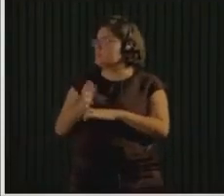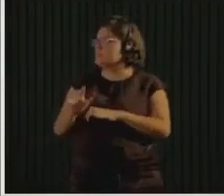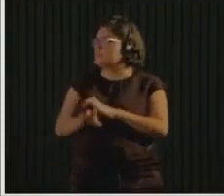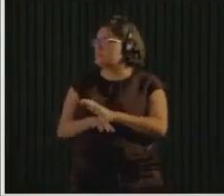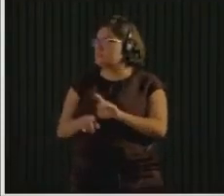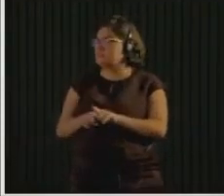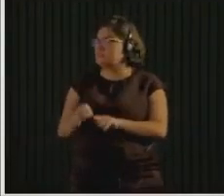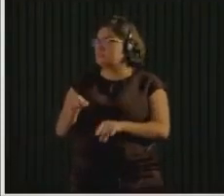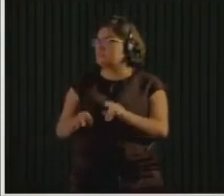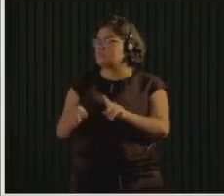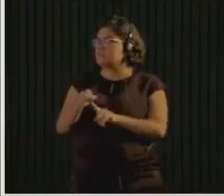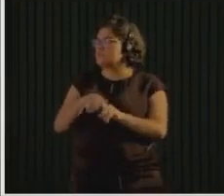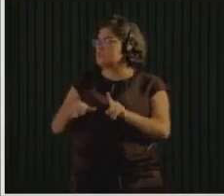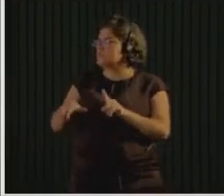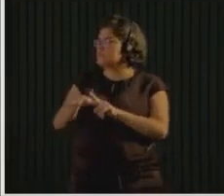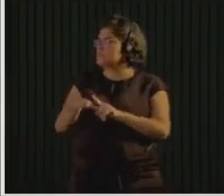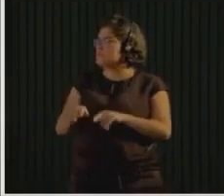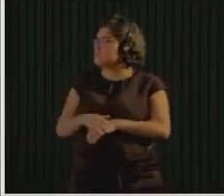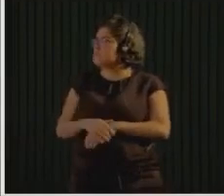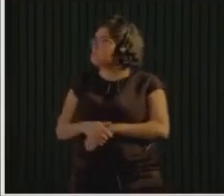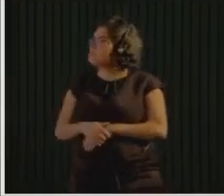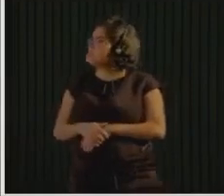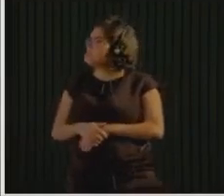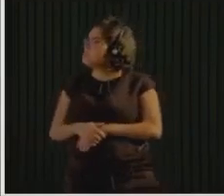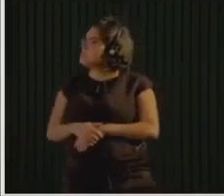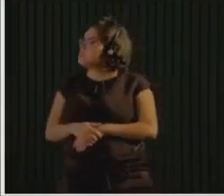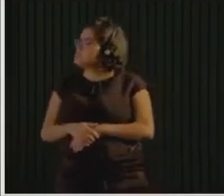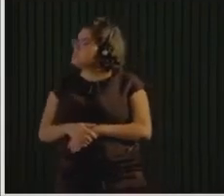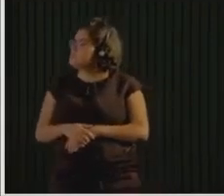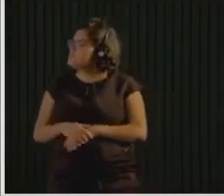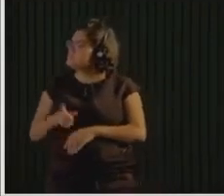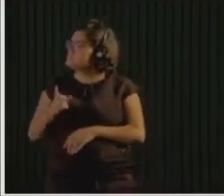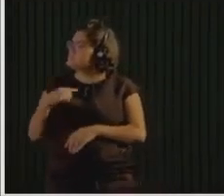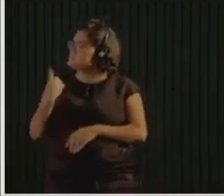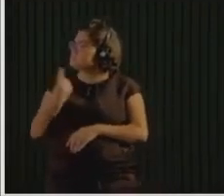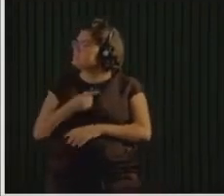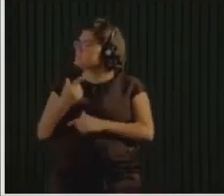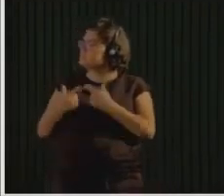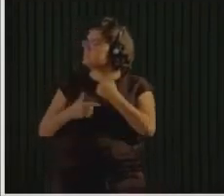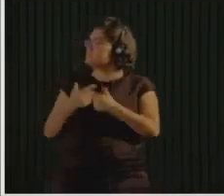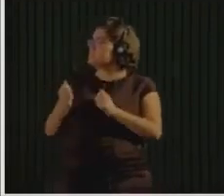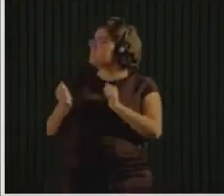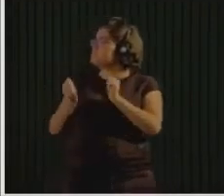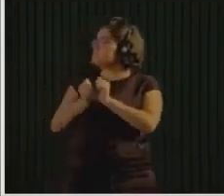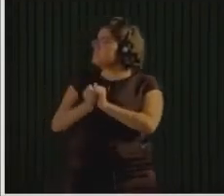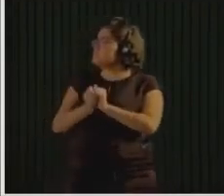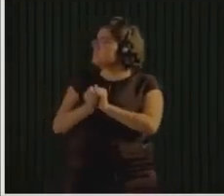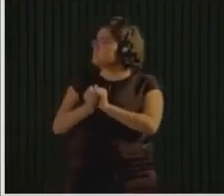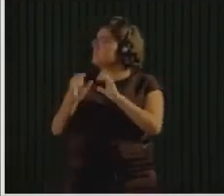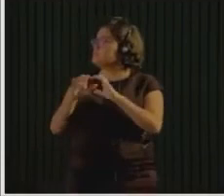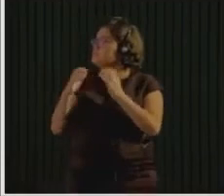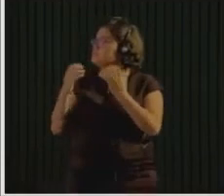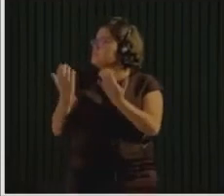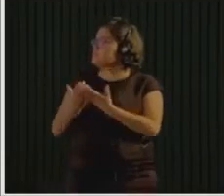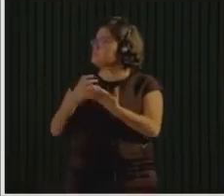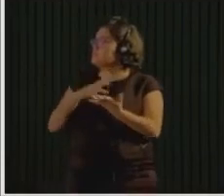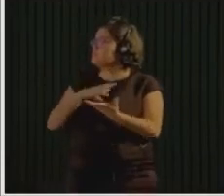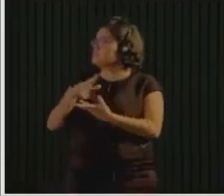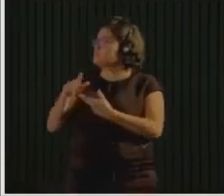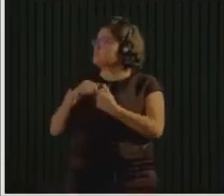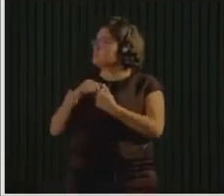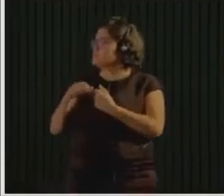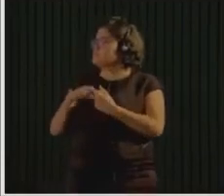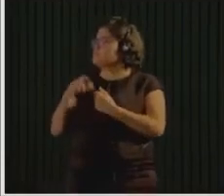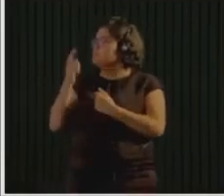We have worked together as an international community to develop the Zero Waste Hierarchy of highest and best